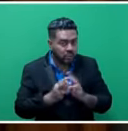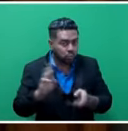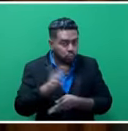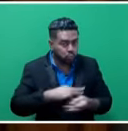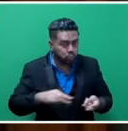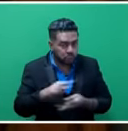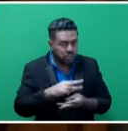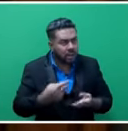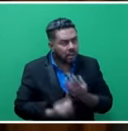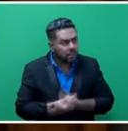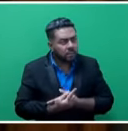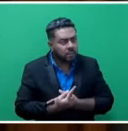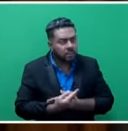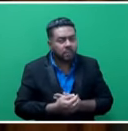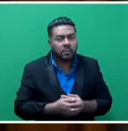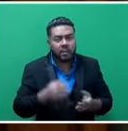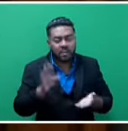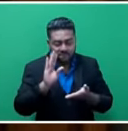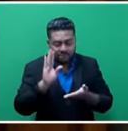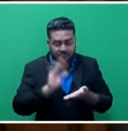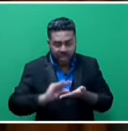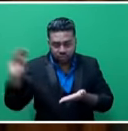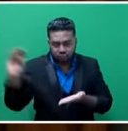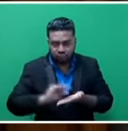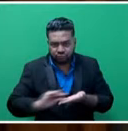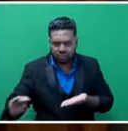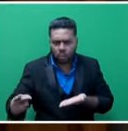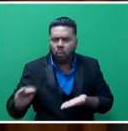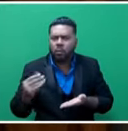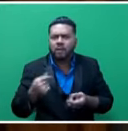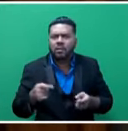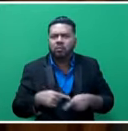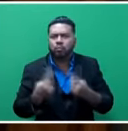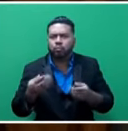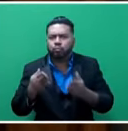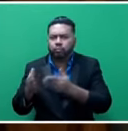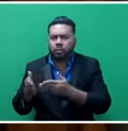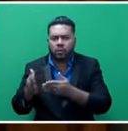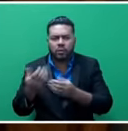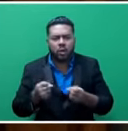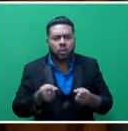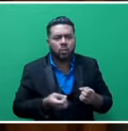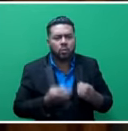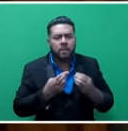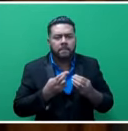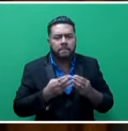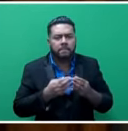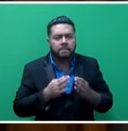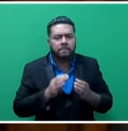funds that were redirected for rehab and rebuild purposes. TC Winston affected close to